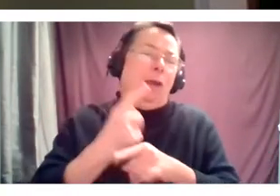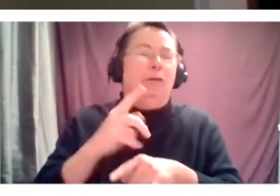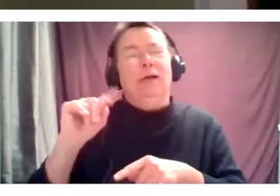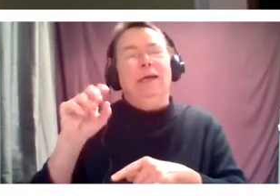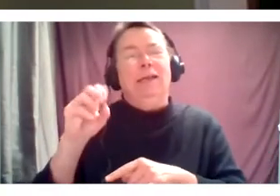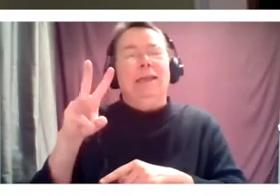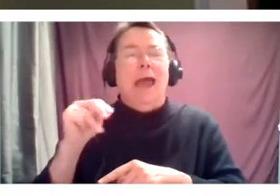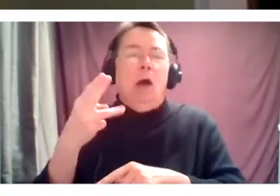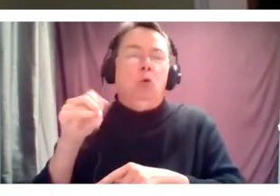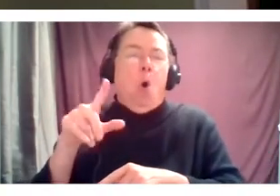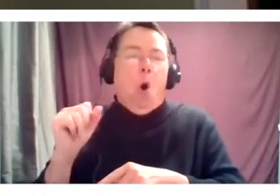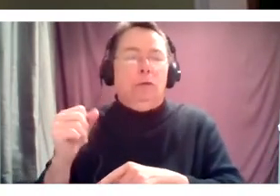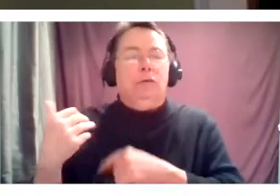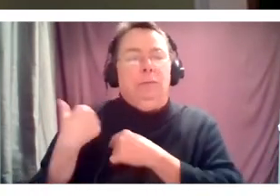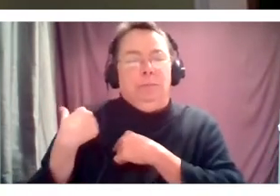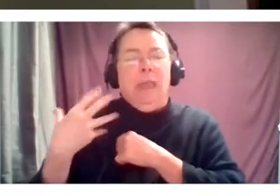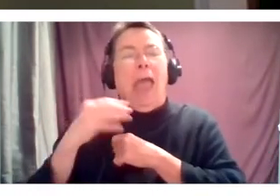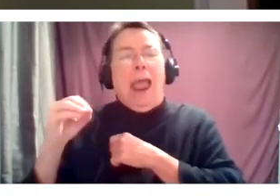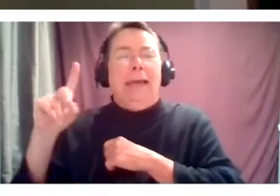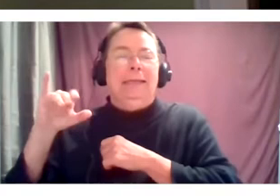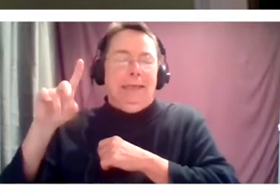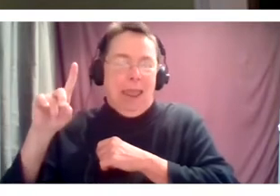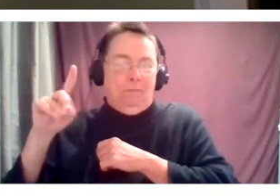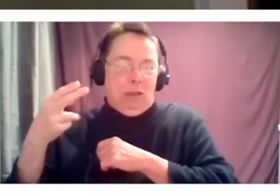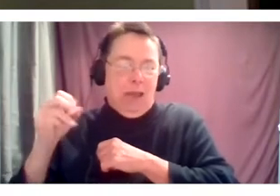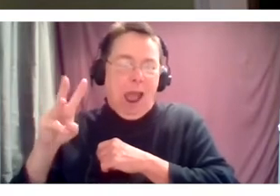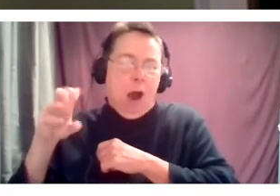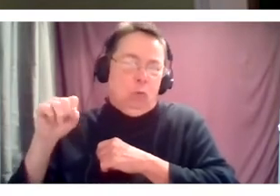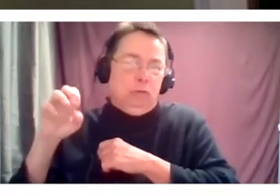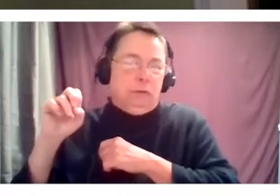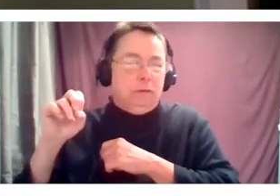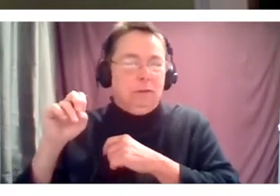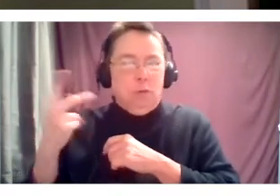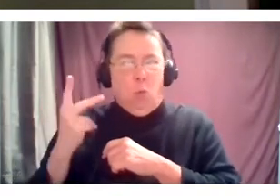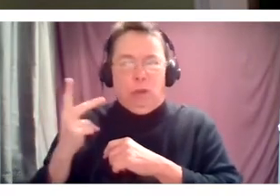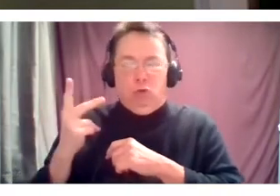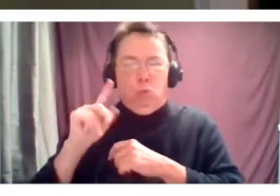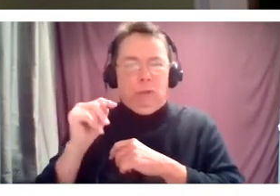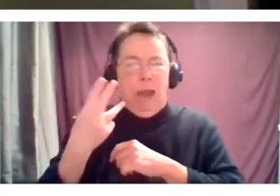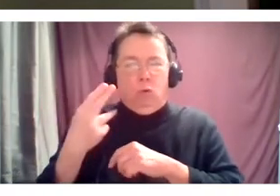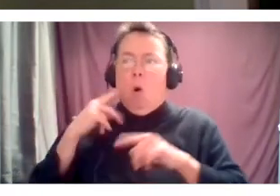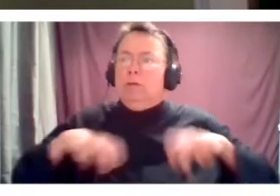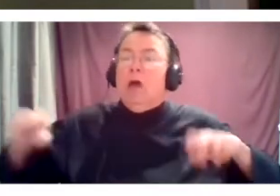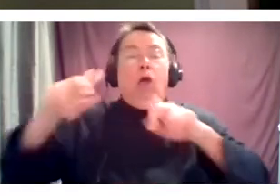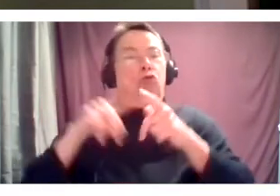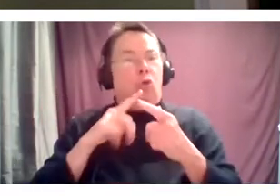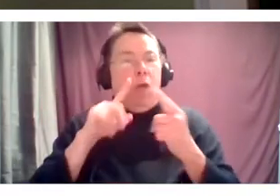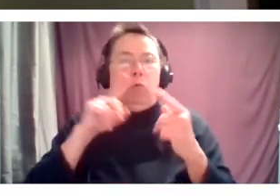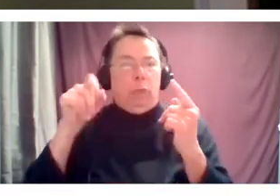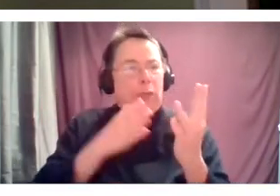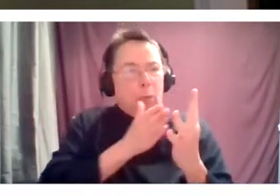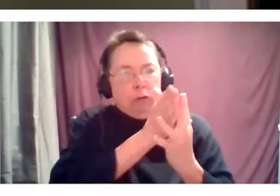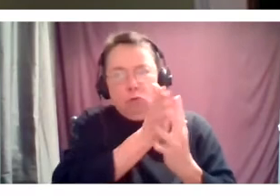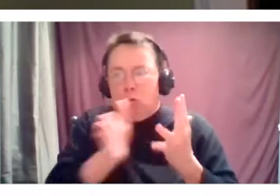and Executive Director David House, just to be kind of moved transparently through this whole process with